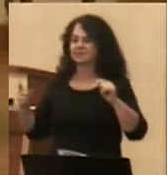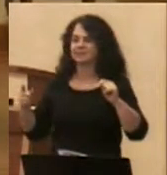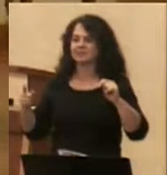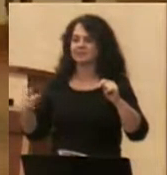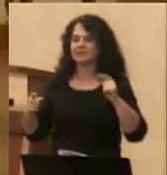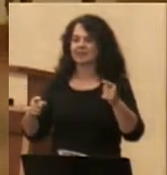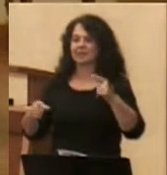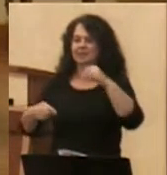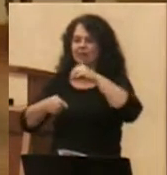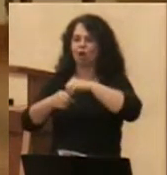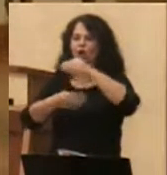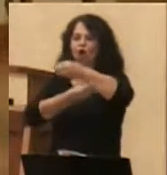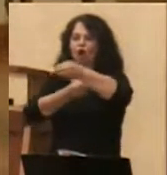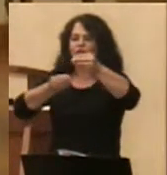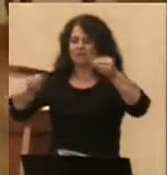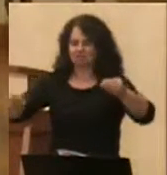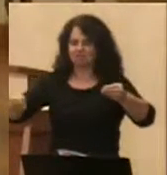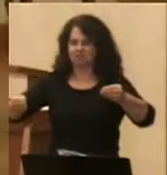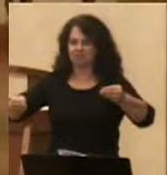office.